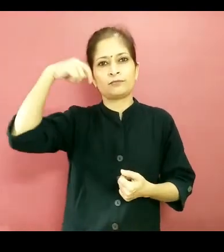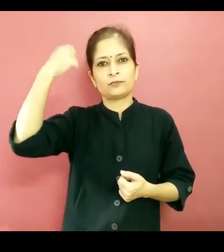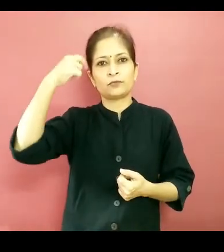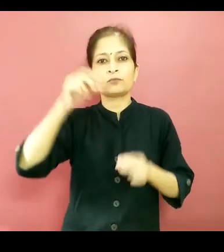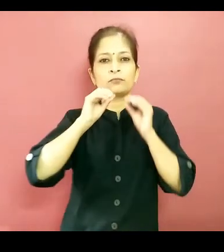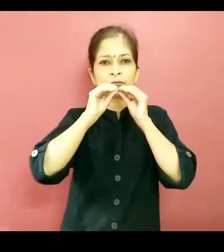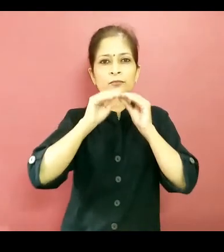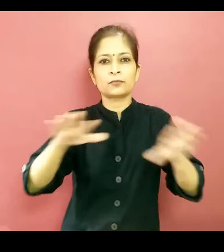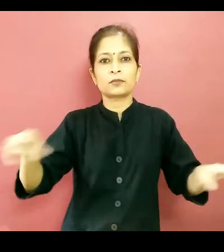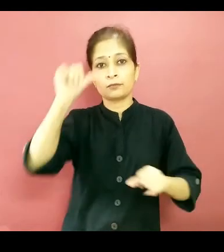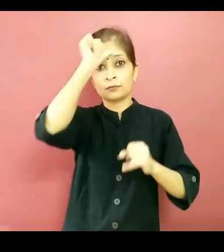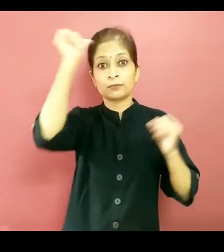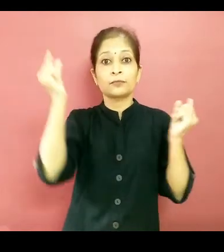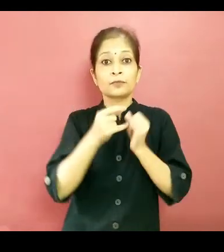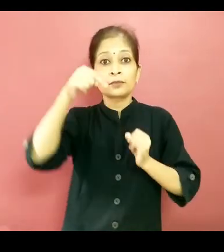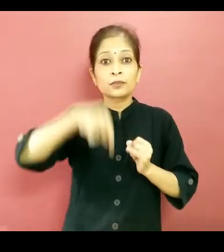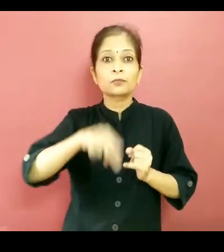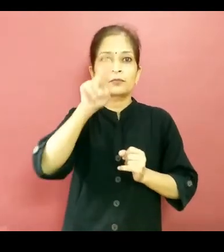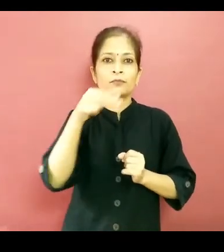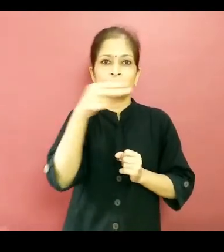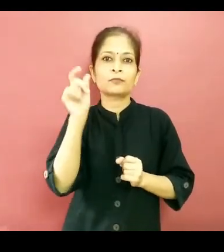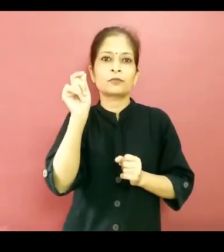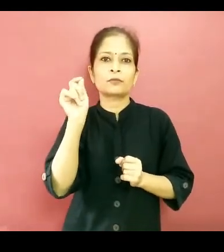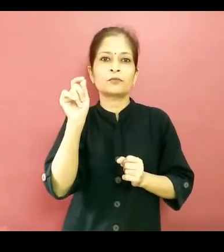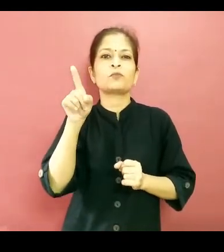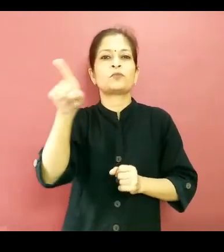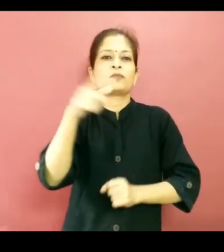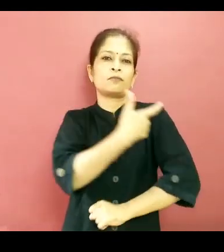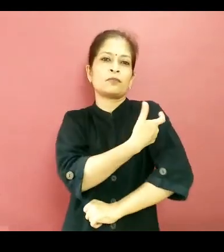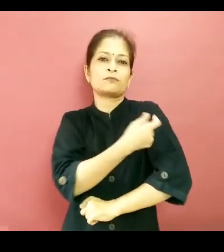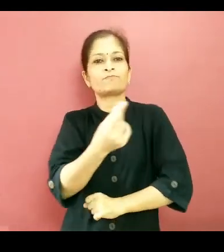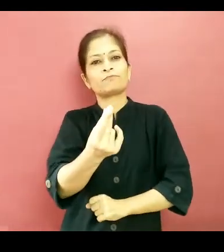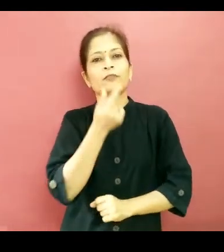to enable healthcare workers across India do their job efficiently.